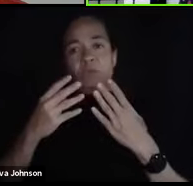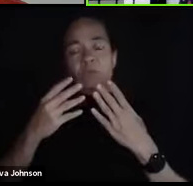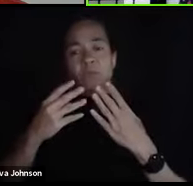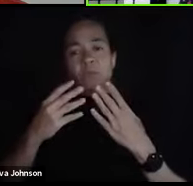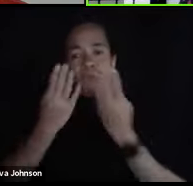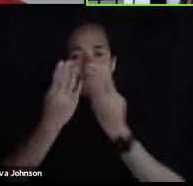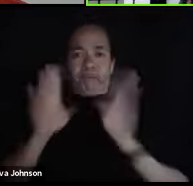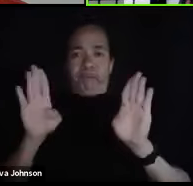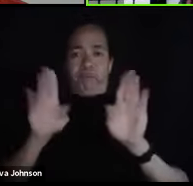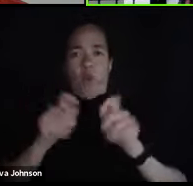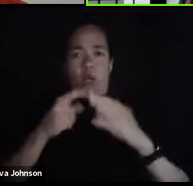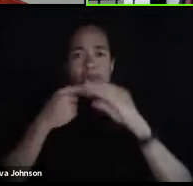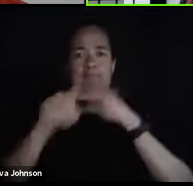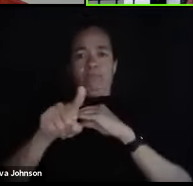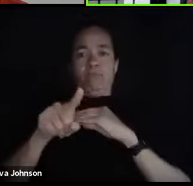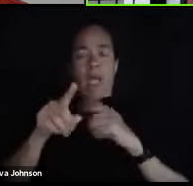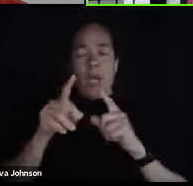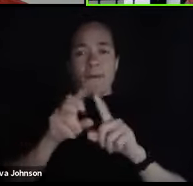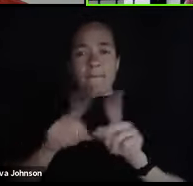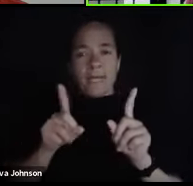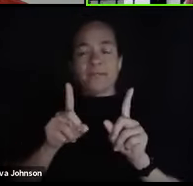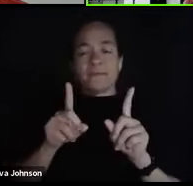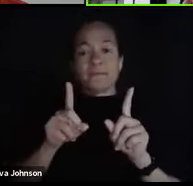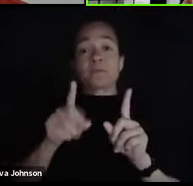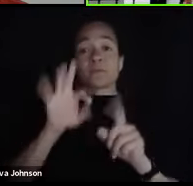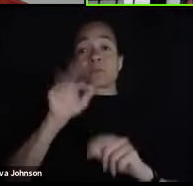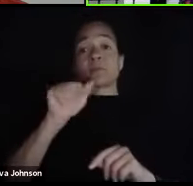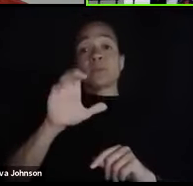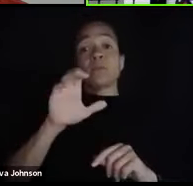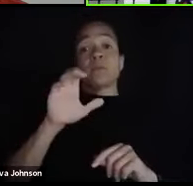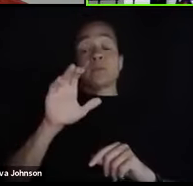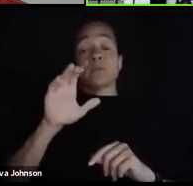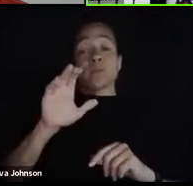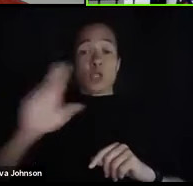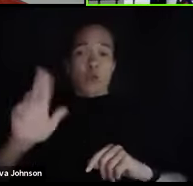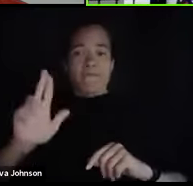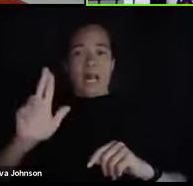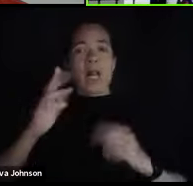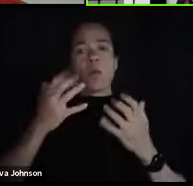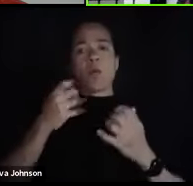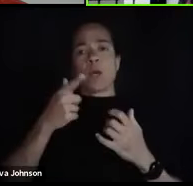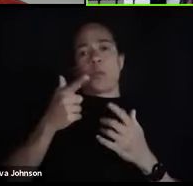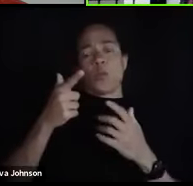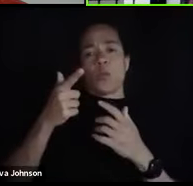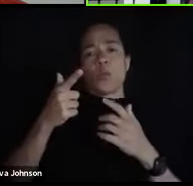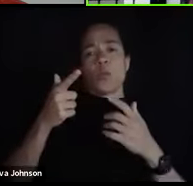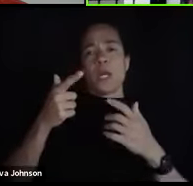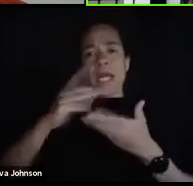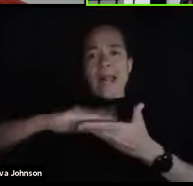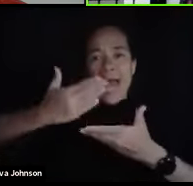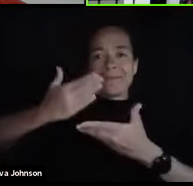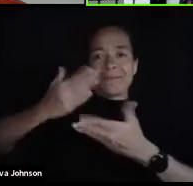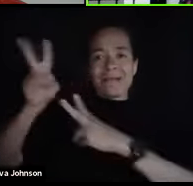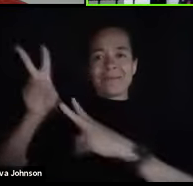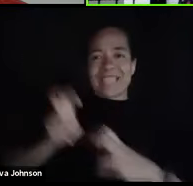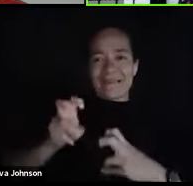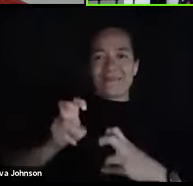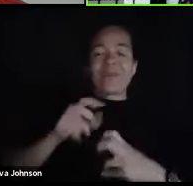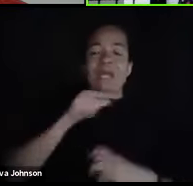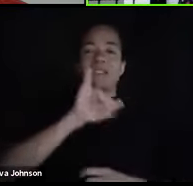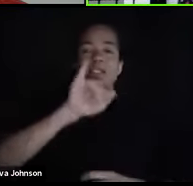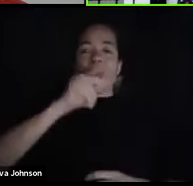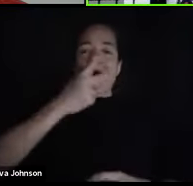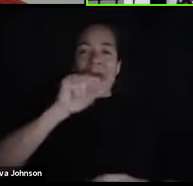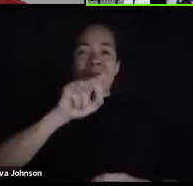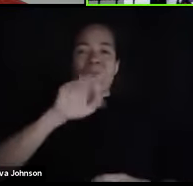faculty at UofL want you to have something where you can download information to. So that leaves out iPads, it leaves out